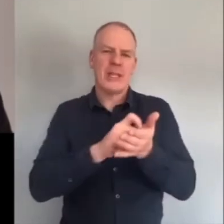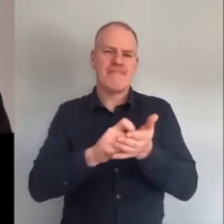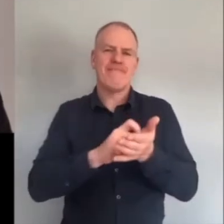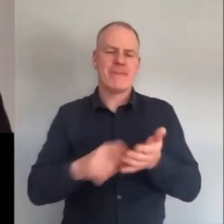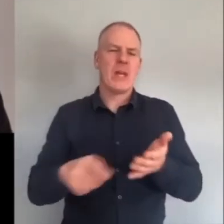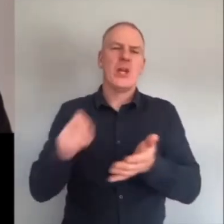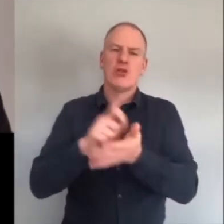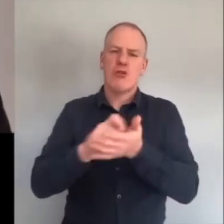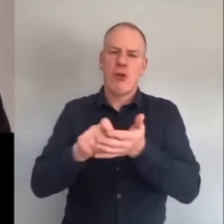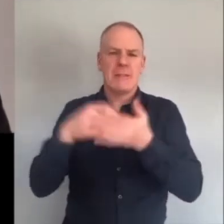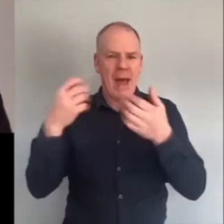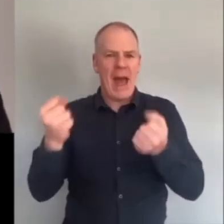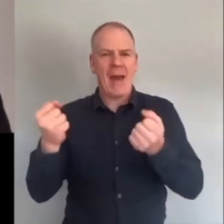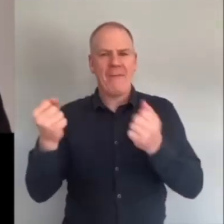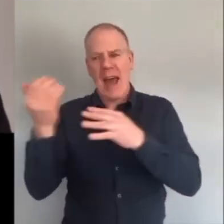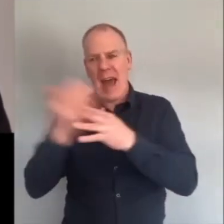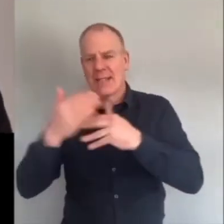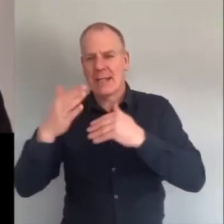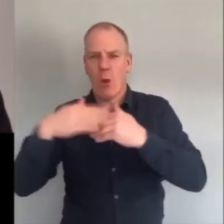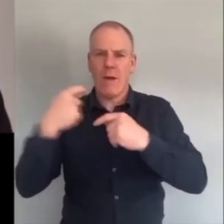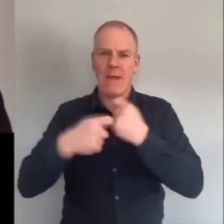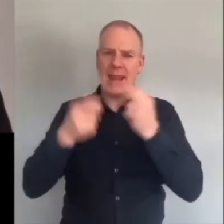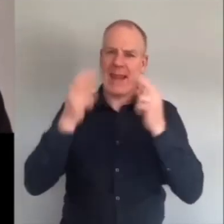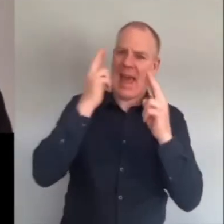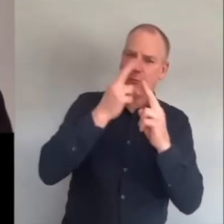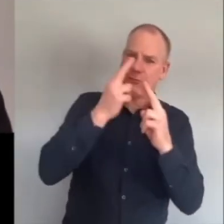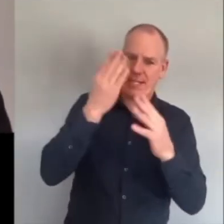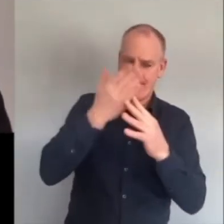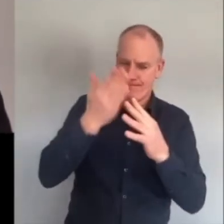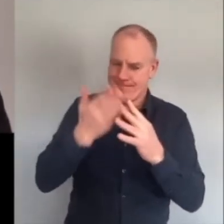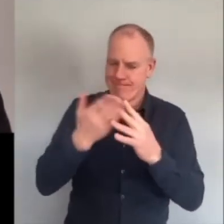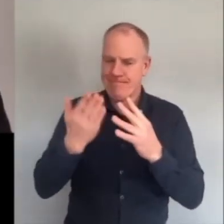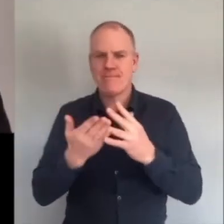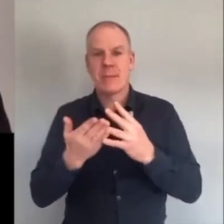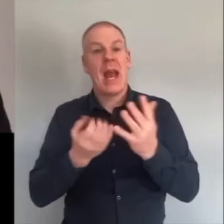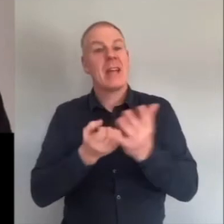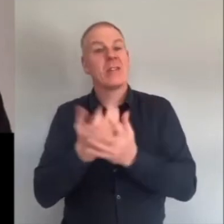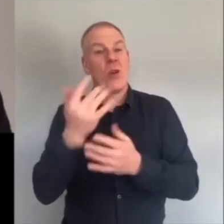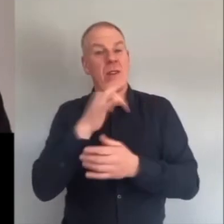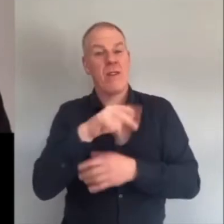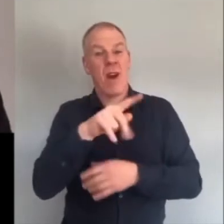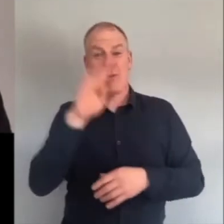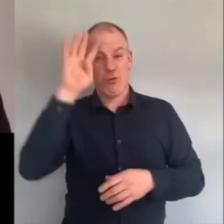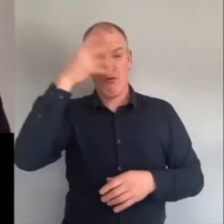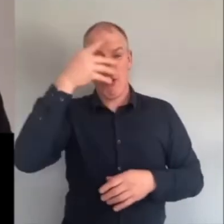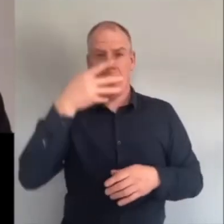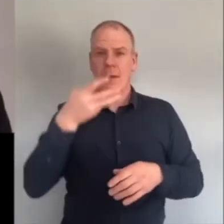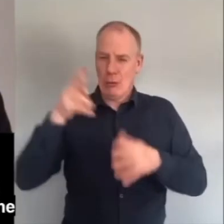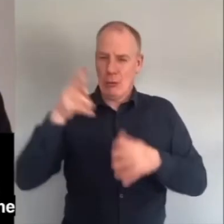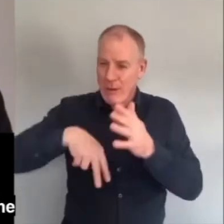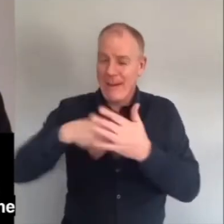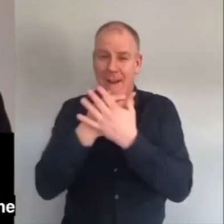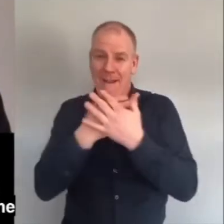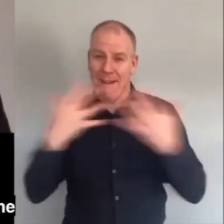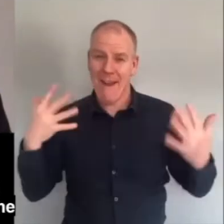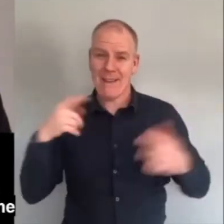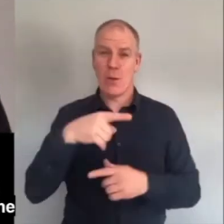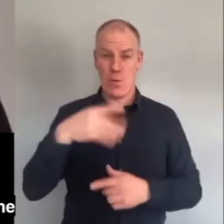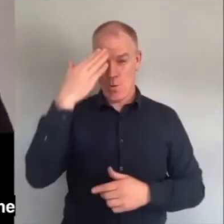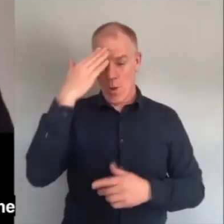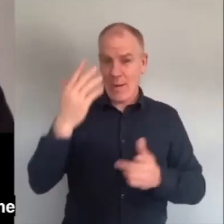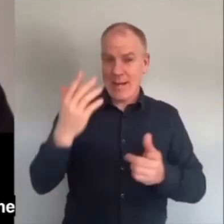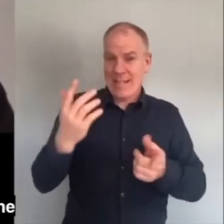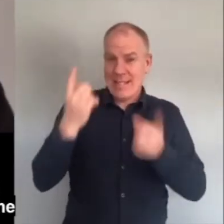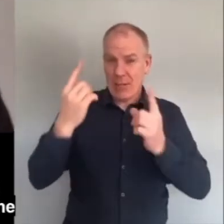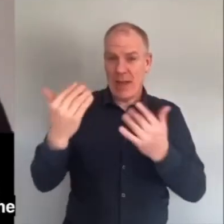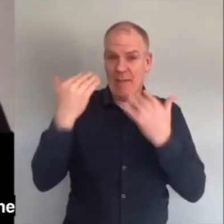access over accuracy. And also stories about Trump were very well read. We now have this dangerous piece